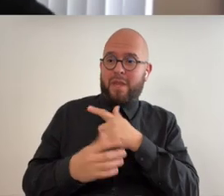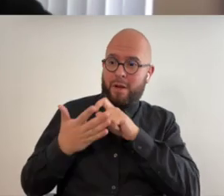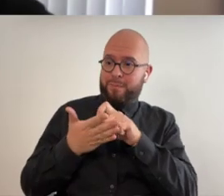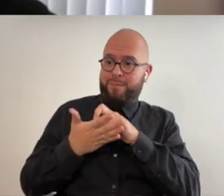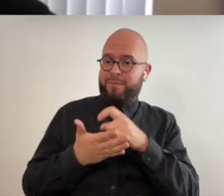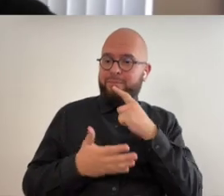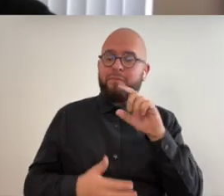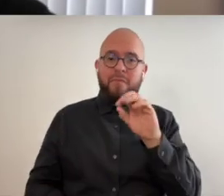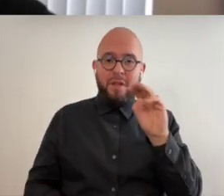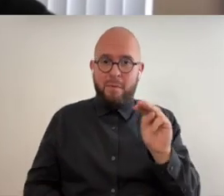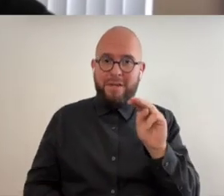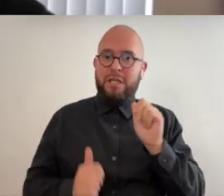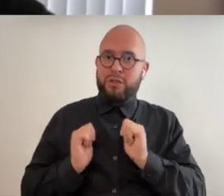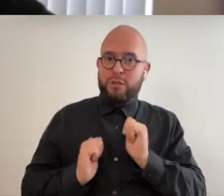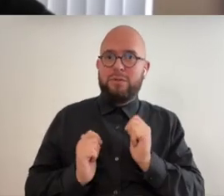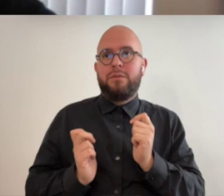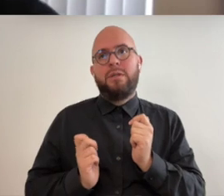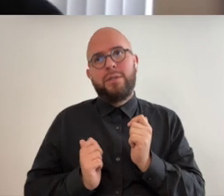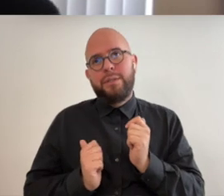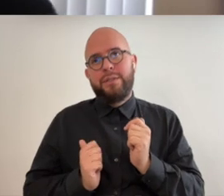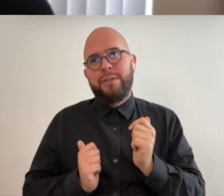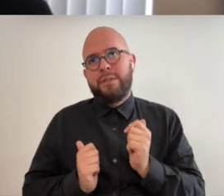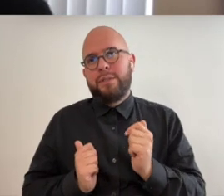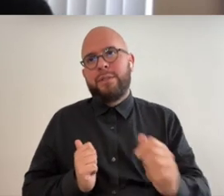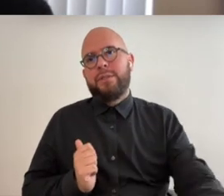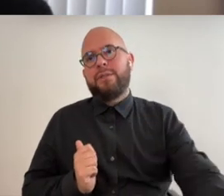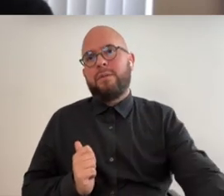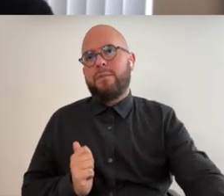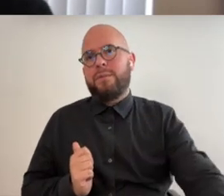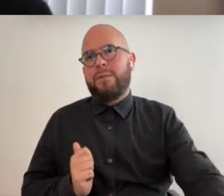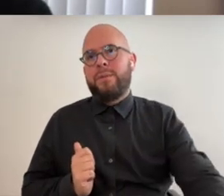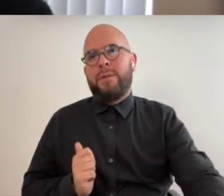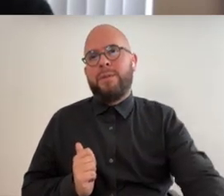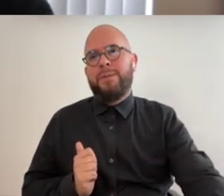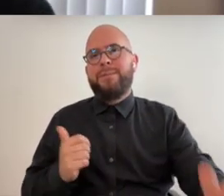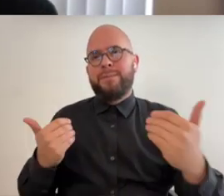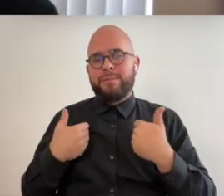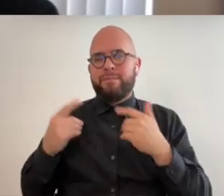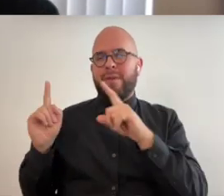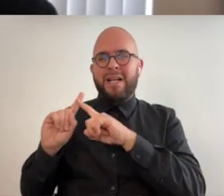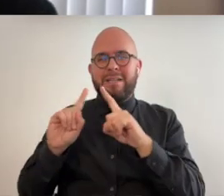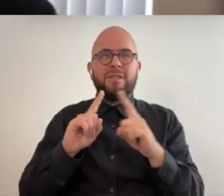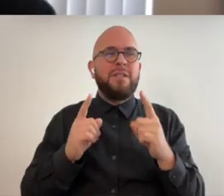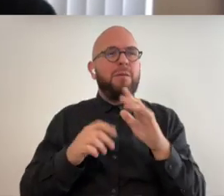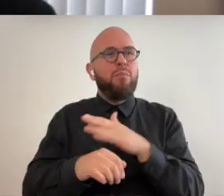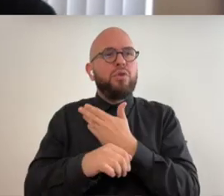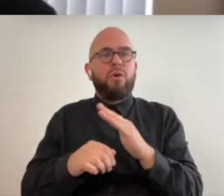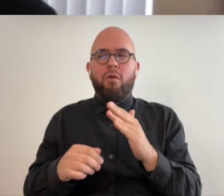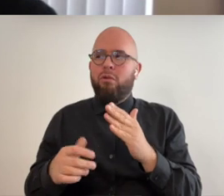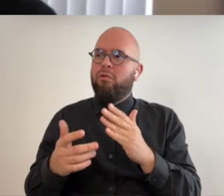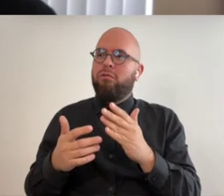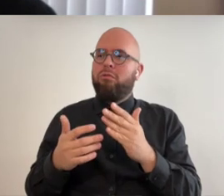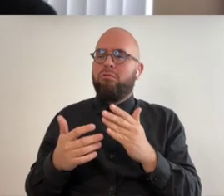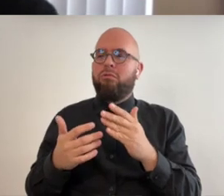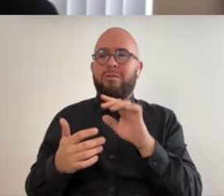for the for the optical mobility show is it has different musical elements different threads but they're all at different